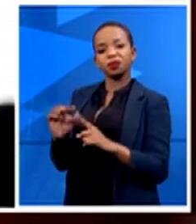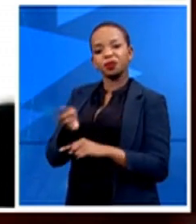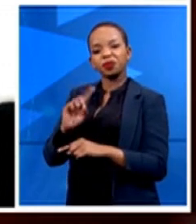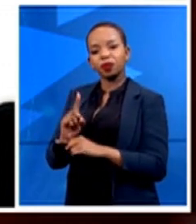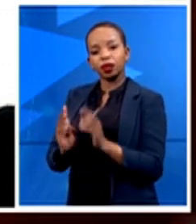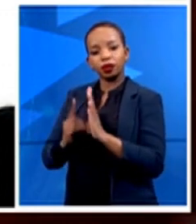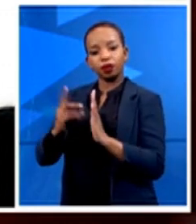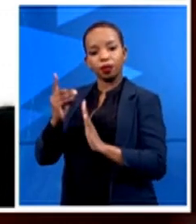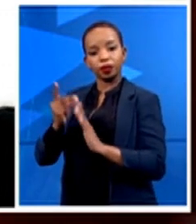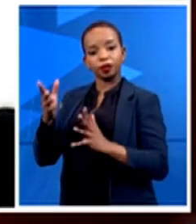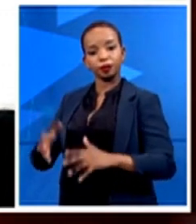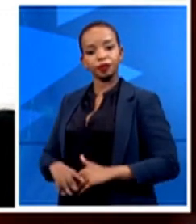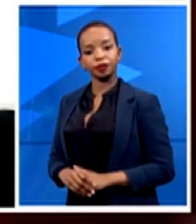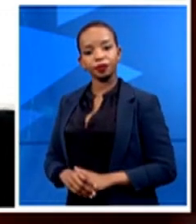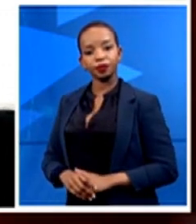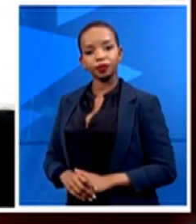You know,